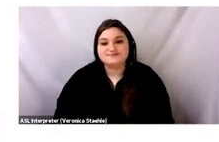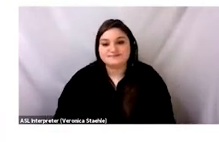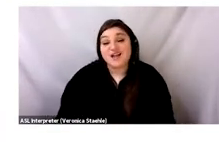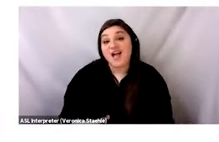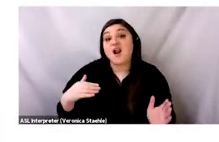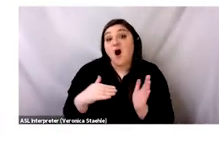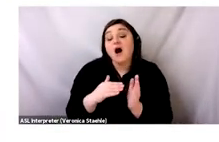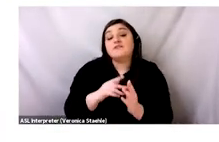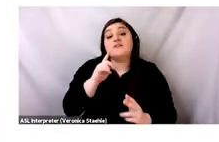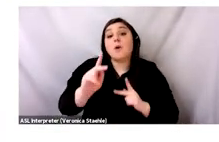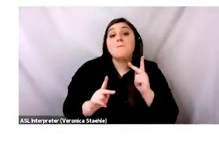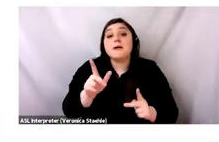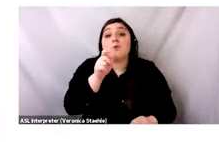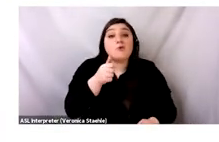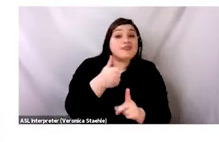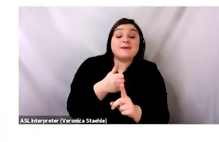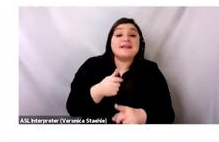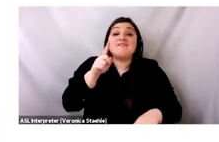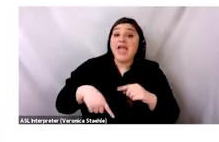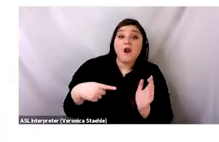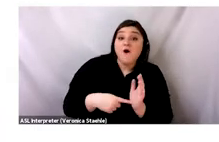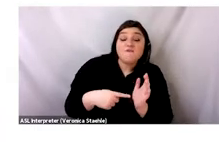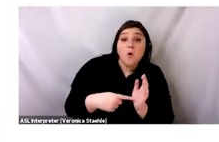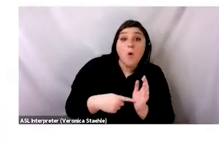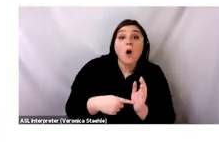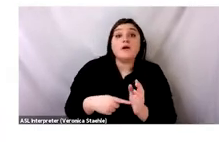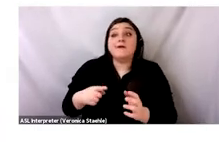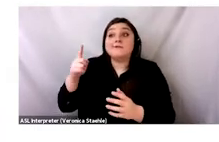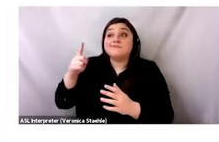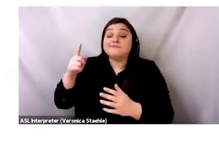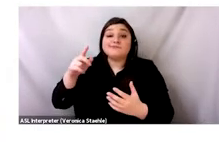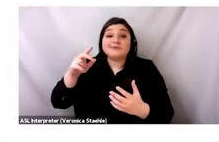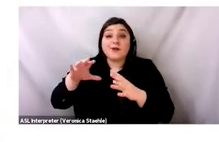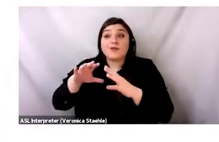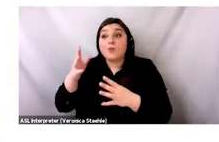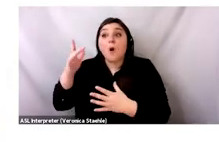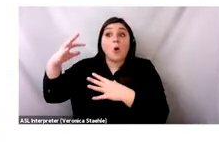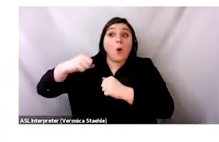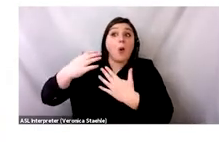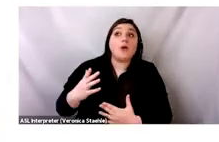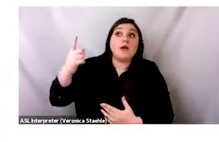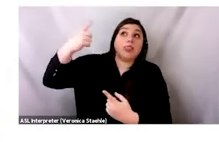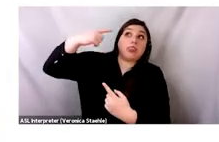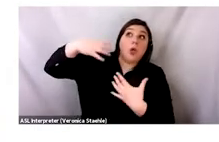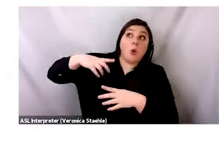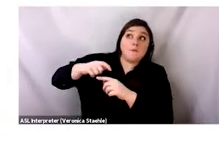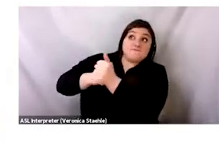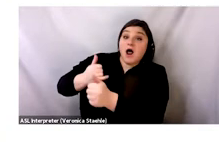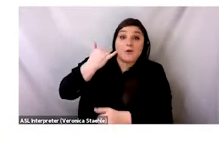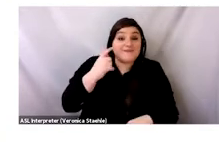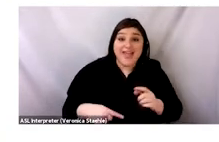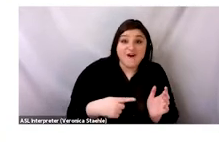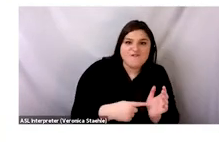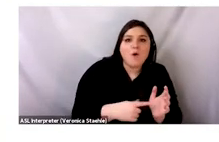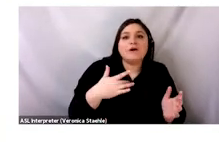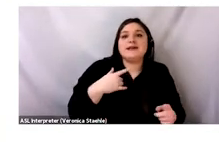And with time, people who were not privileged enough to afford what the colonial masters were wearing had to go in forehand and dance the